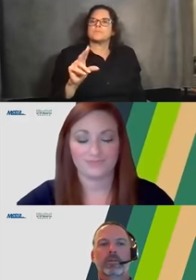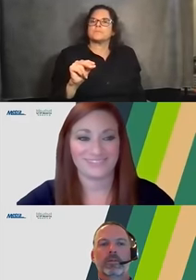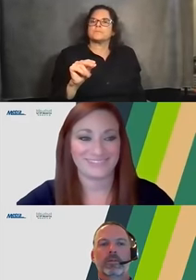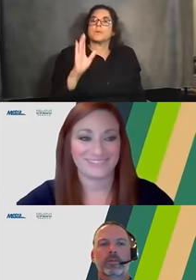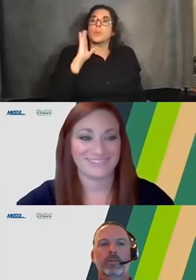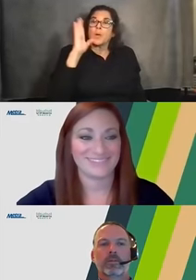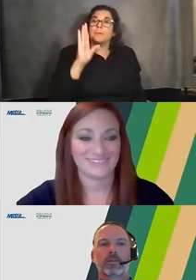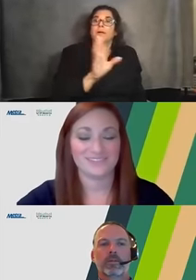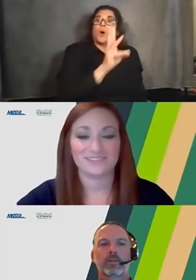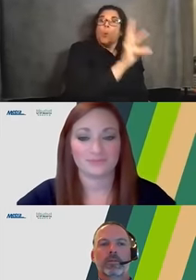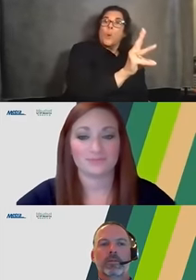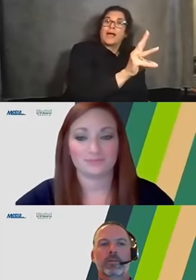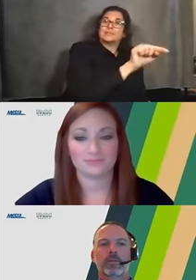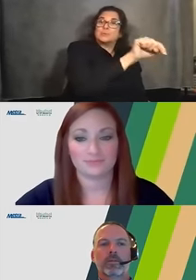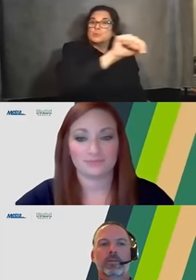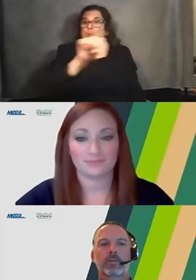style of phasing.